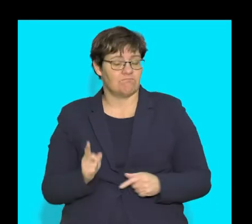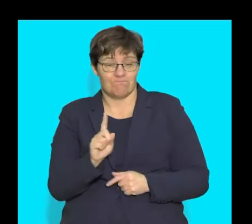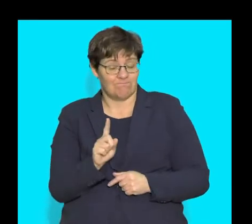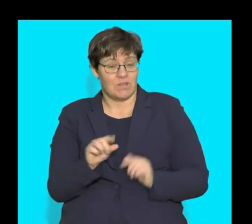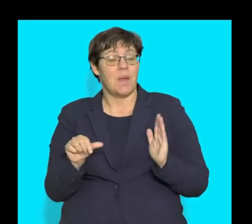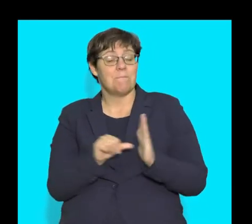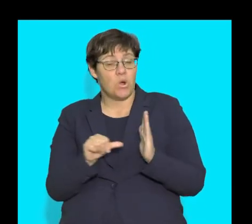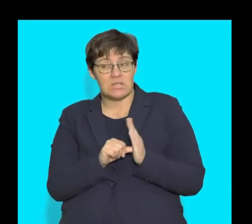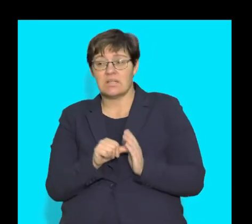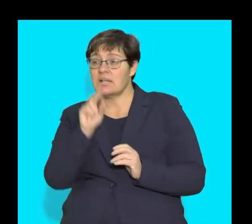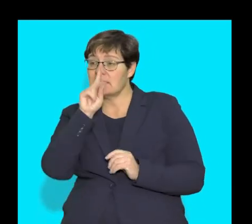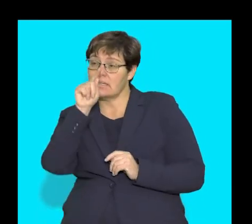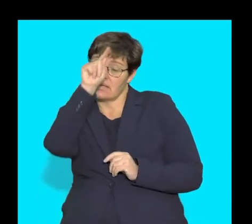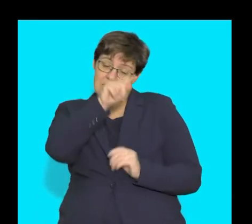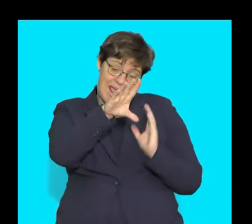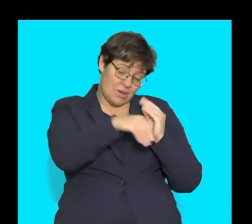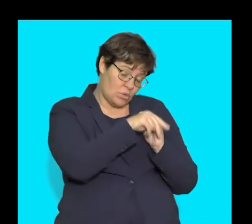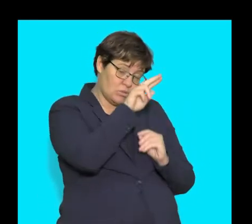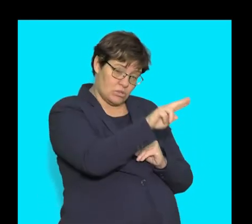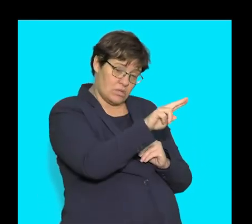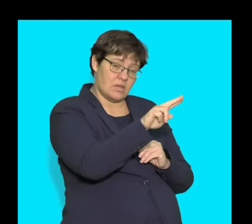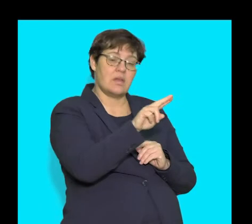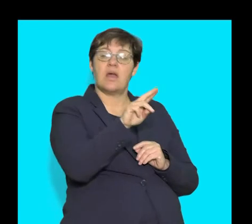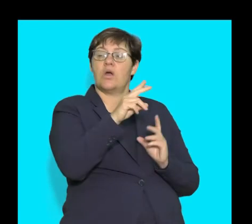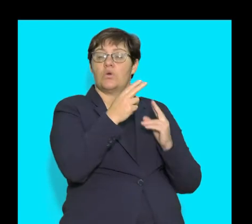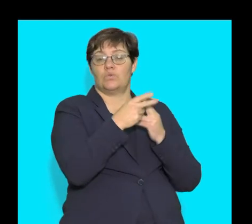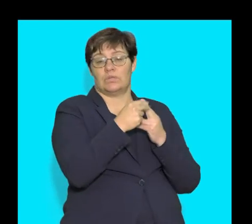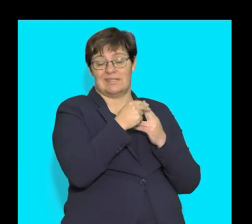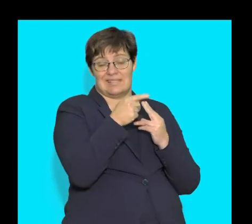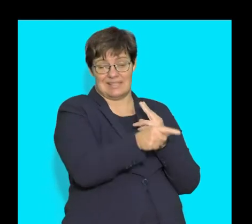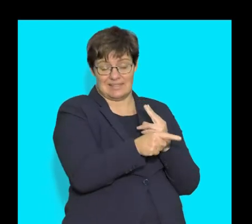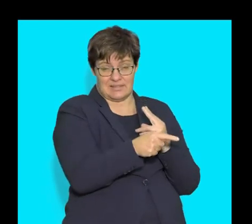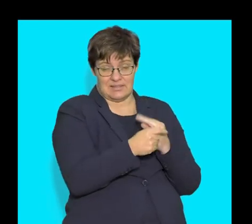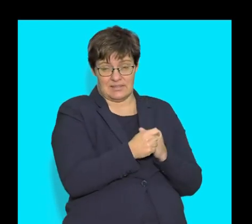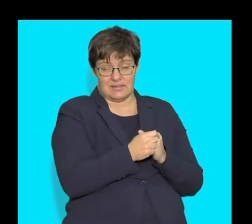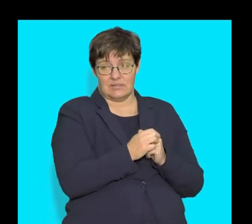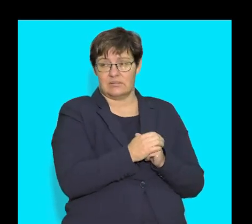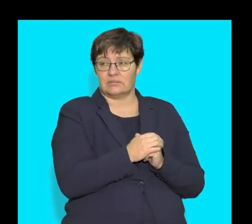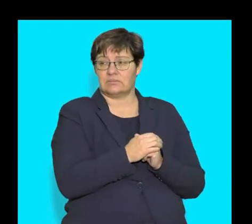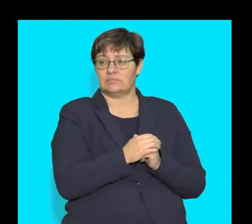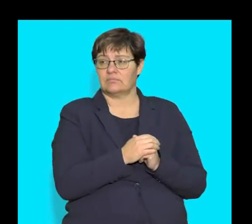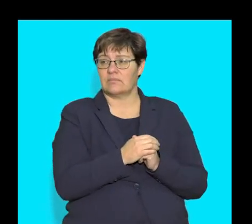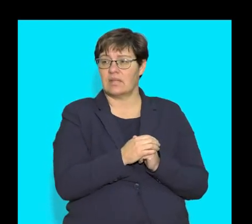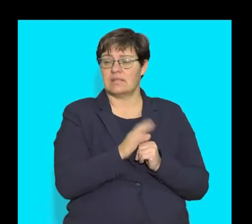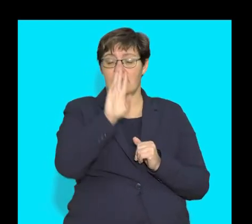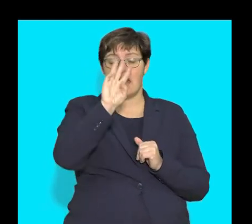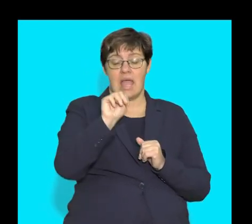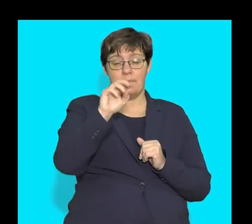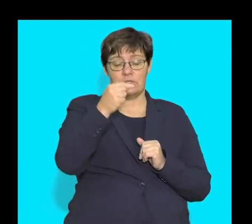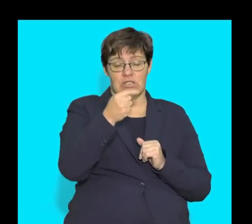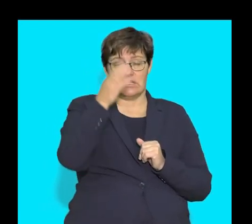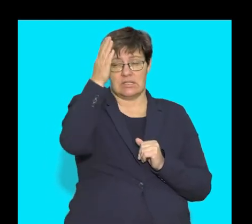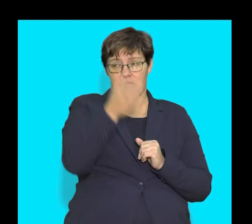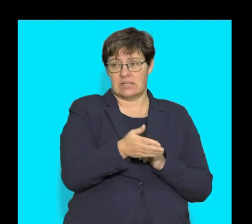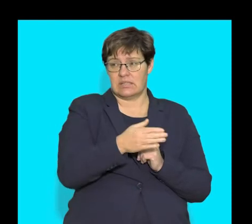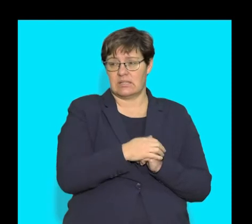It's important that we're able to include the unit that is given on the y axis. So in this case, it